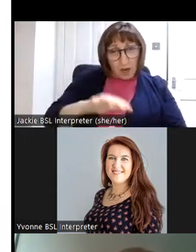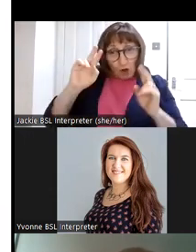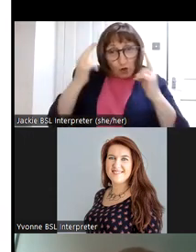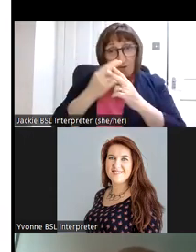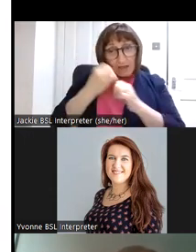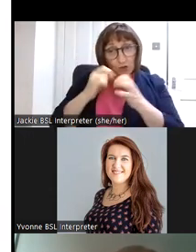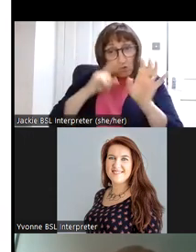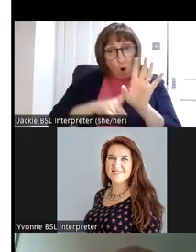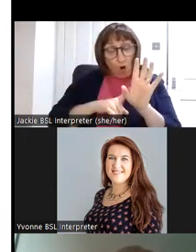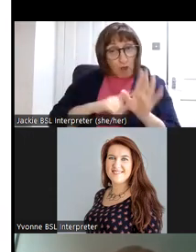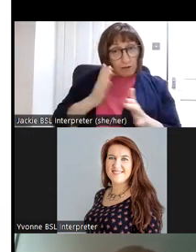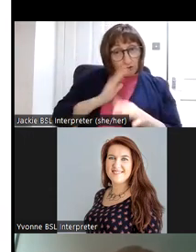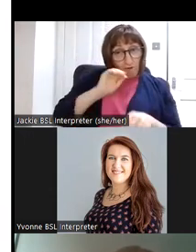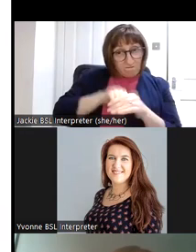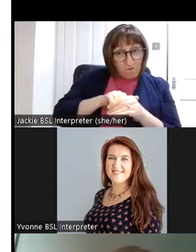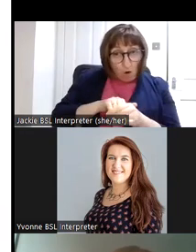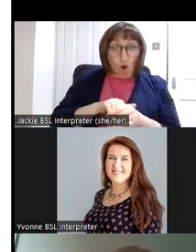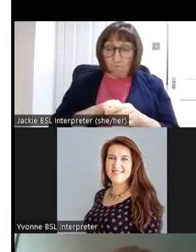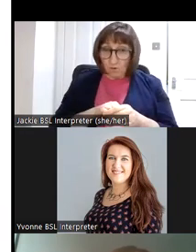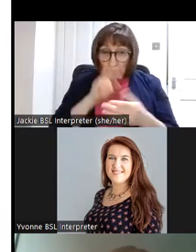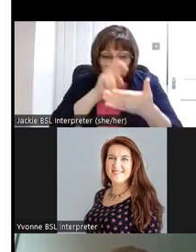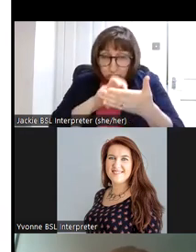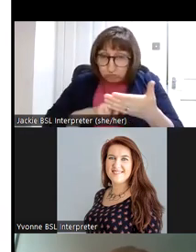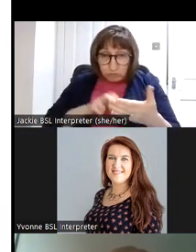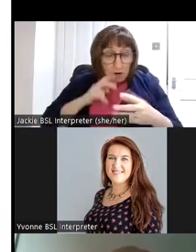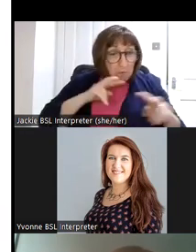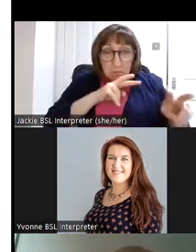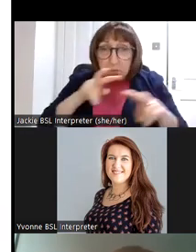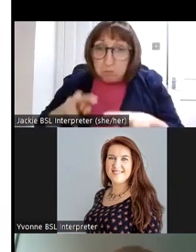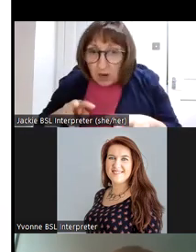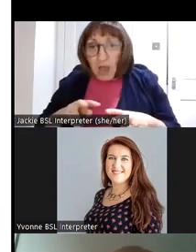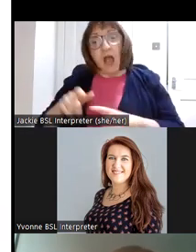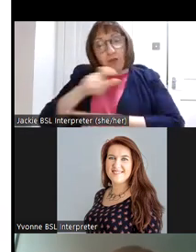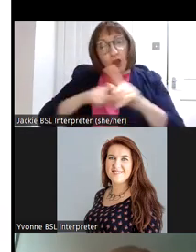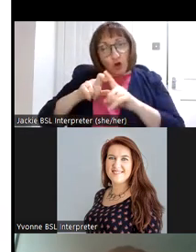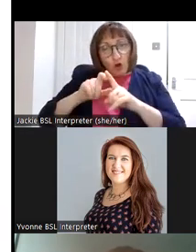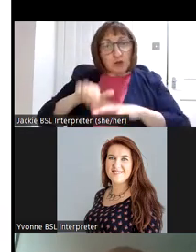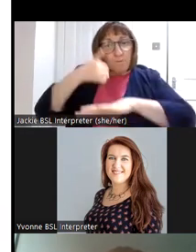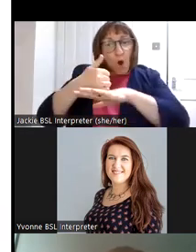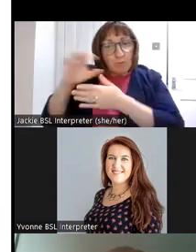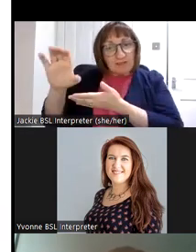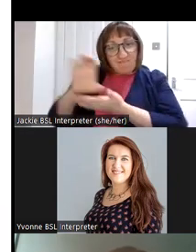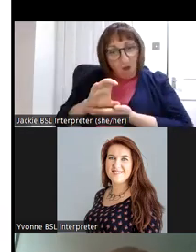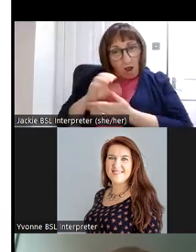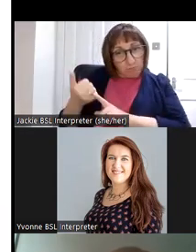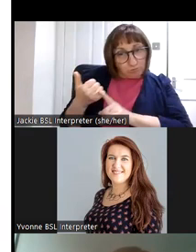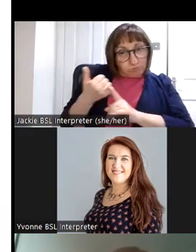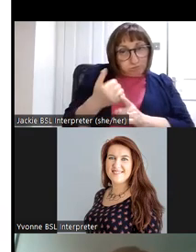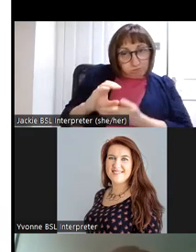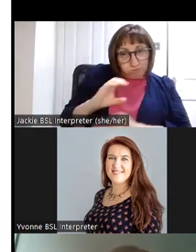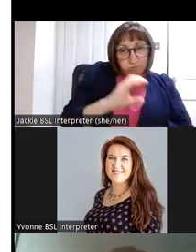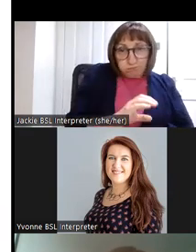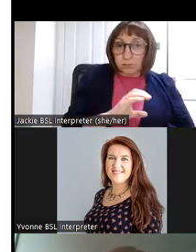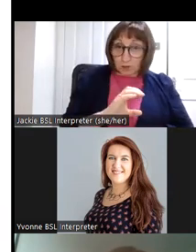galway was initially involved with the recording of the site and then the community monuments fund assisted in making